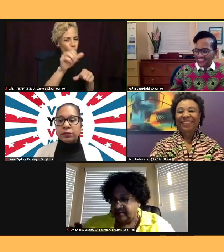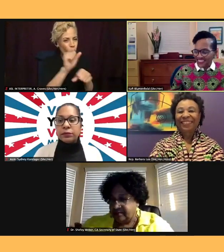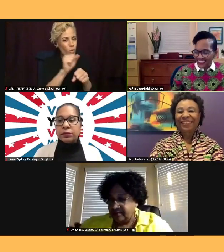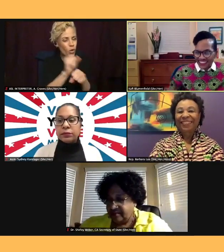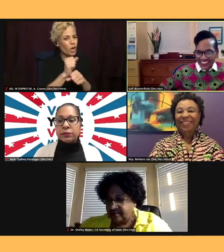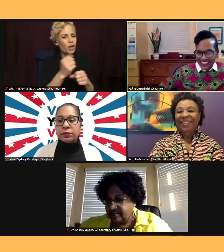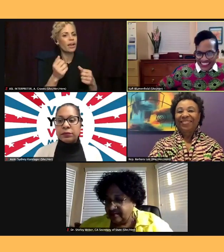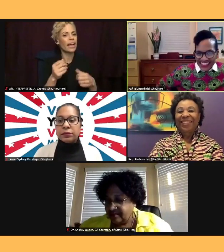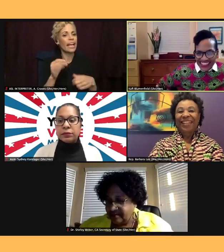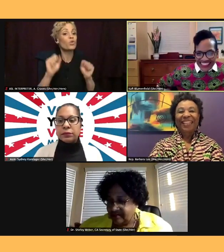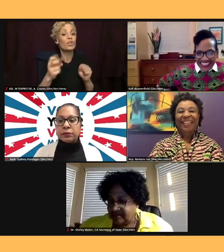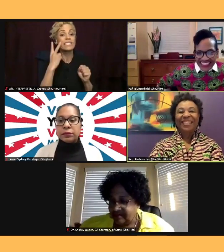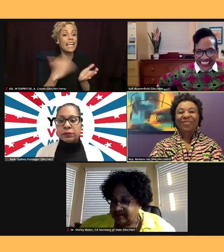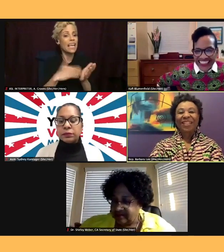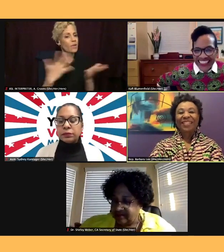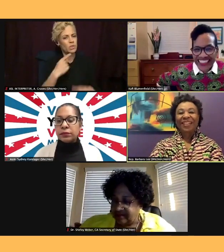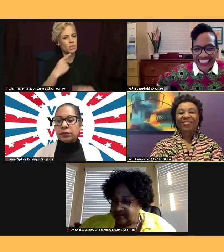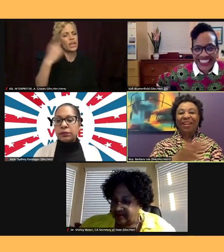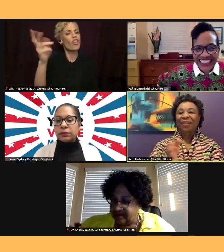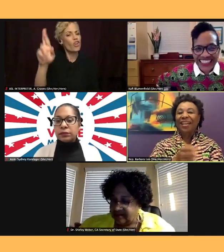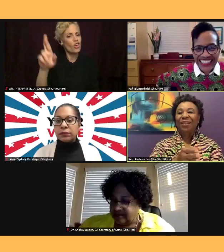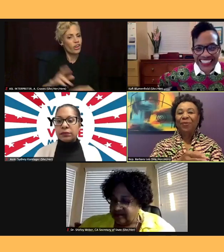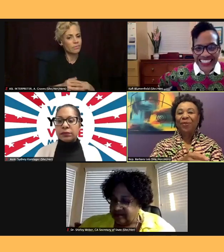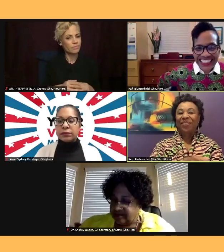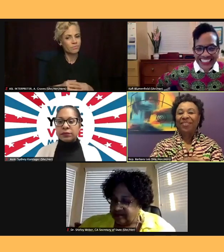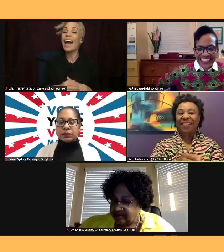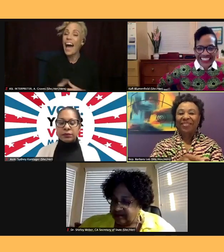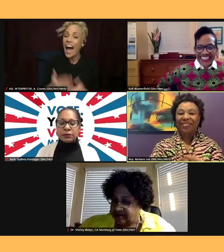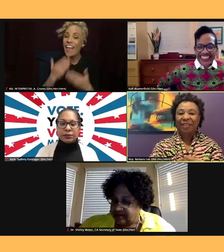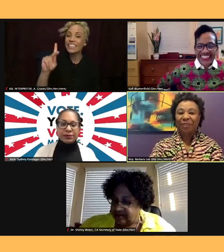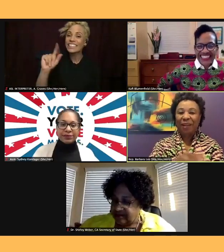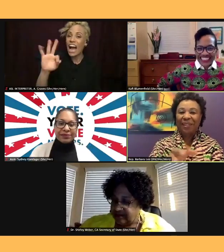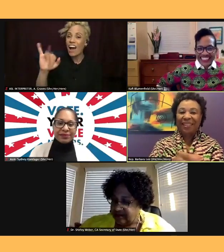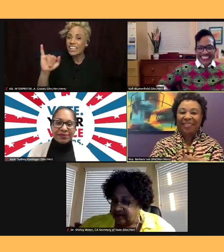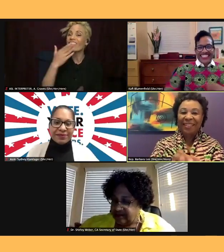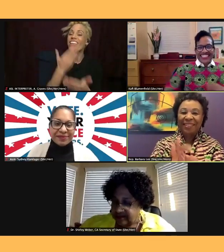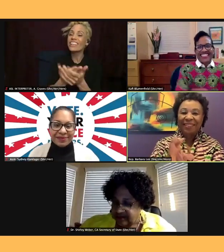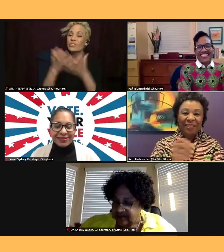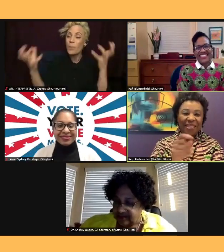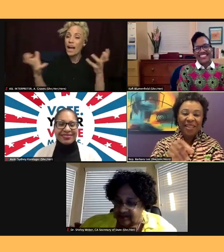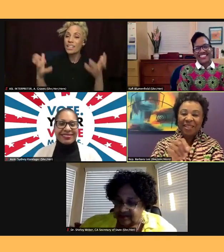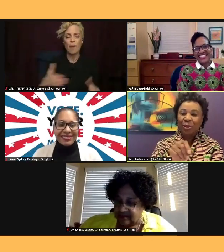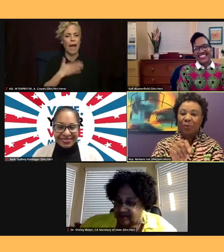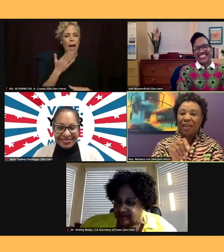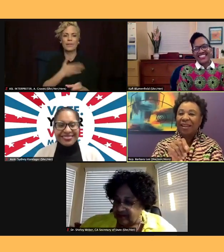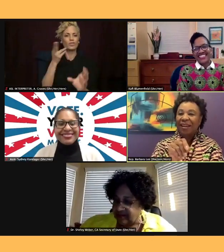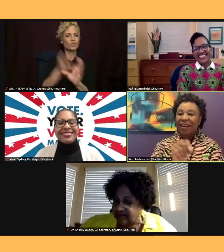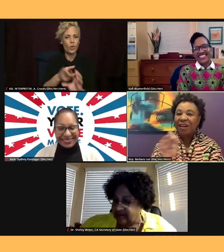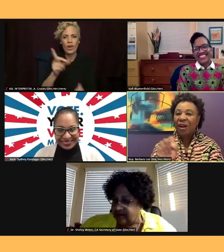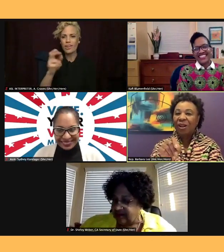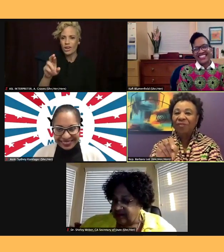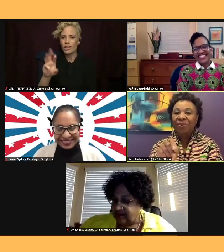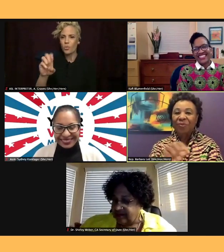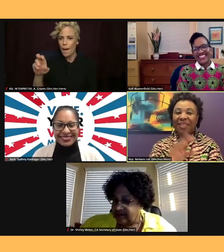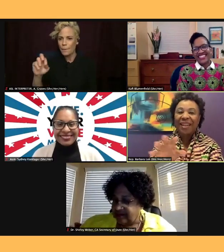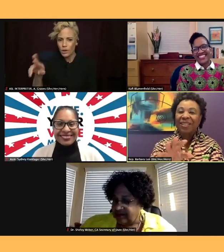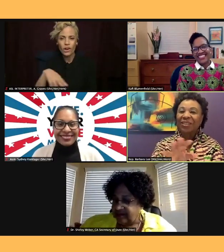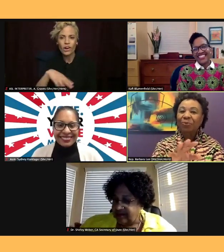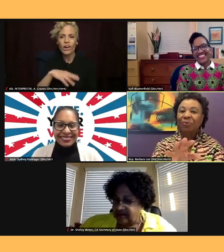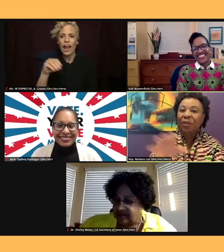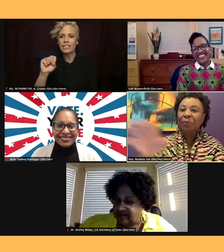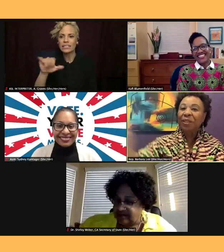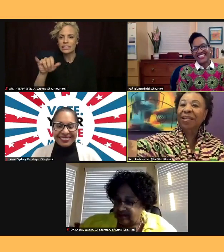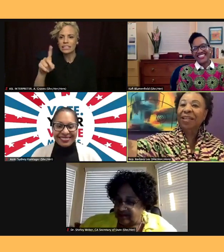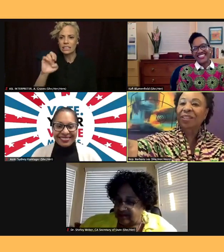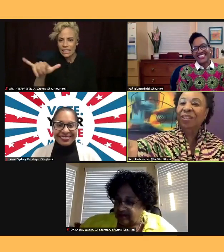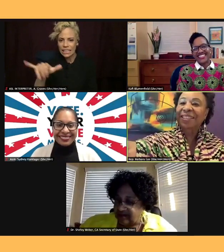Well, thanks so much, Kathy. I'm glad to be with you, Dr. Weber, Amy, Sydney, excuse me, and all of you, Taisha. Where's Taisha?